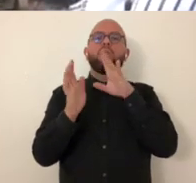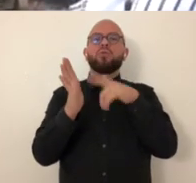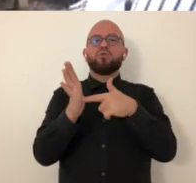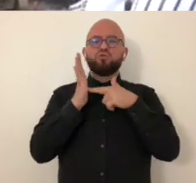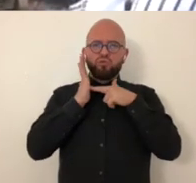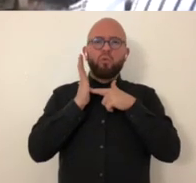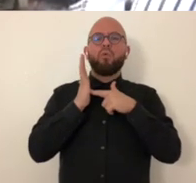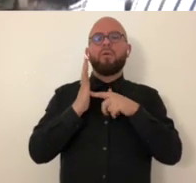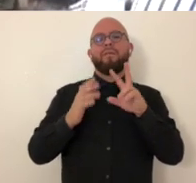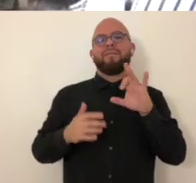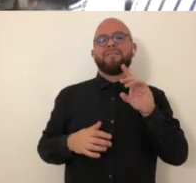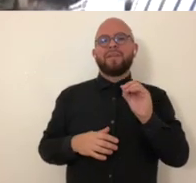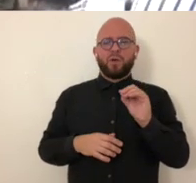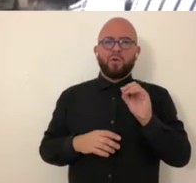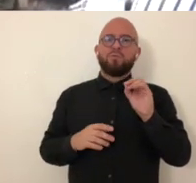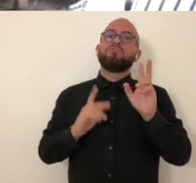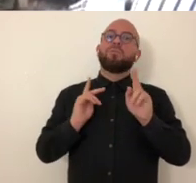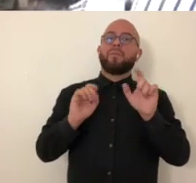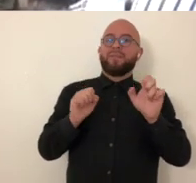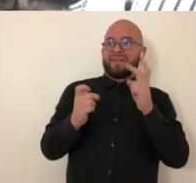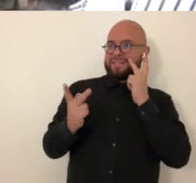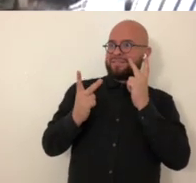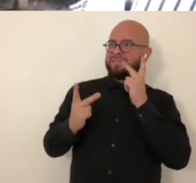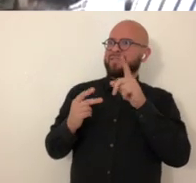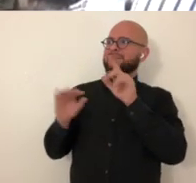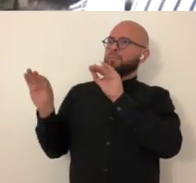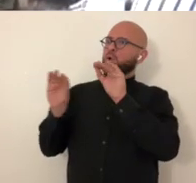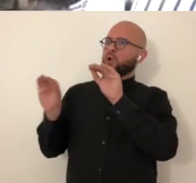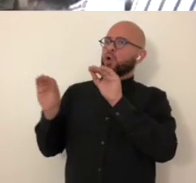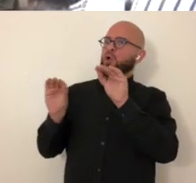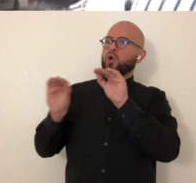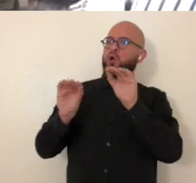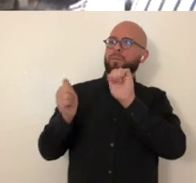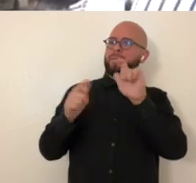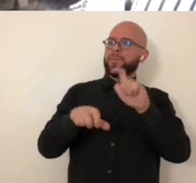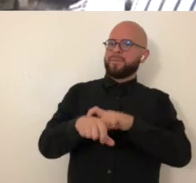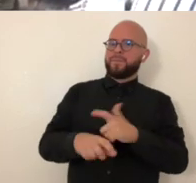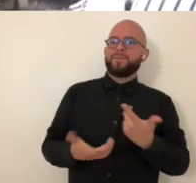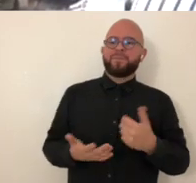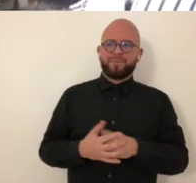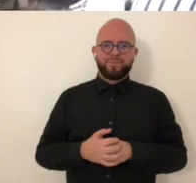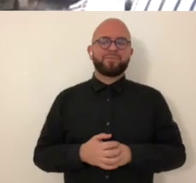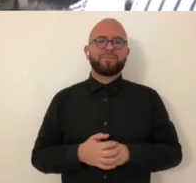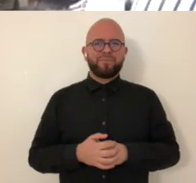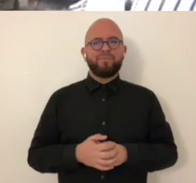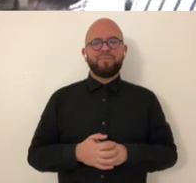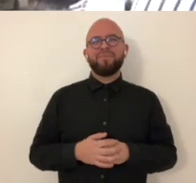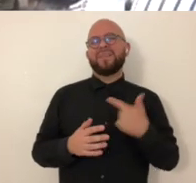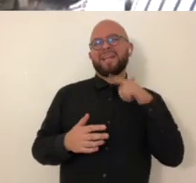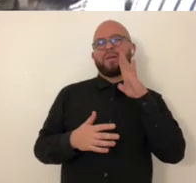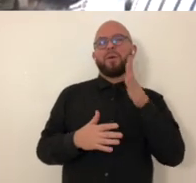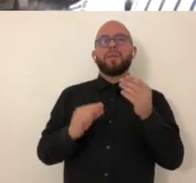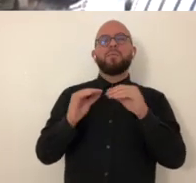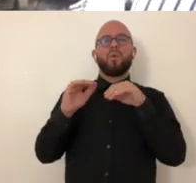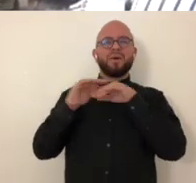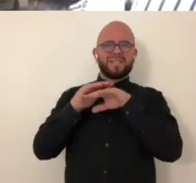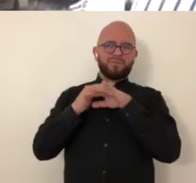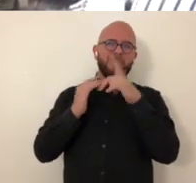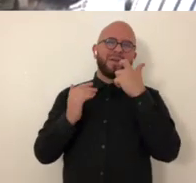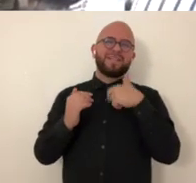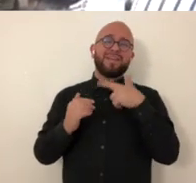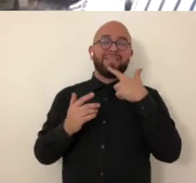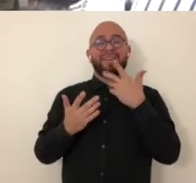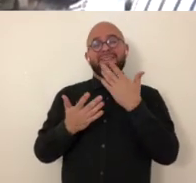tv screen that's going to be framed and it's going to be playing the video piece that people will be able to see the video just moving constantly